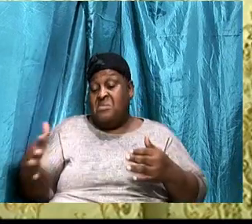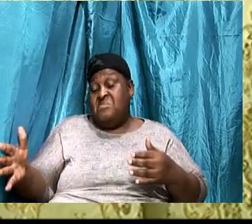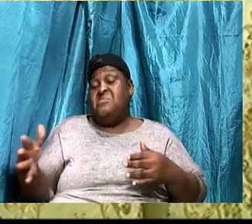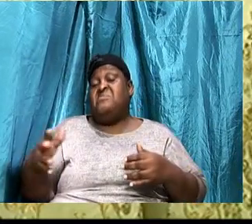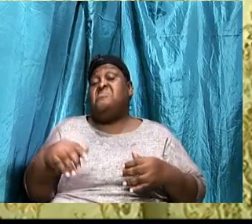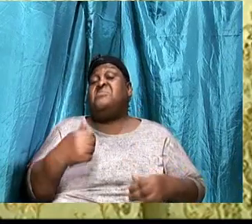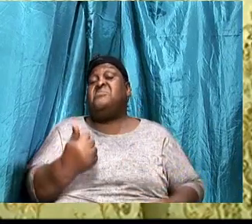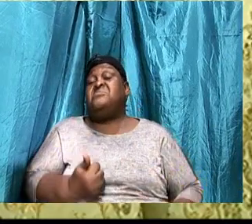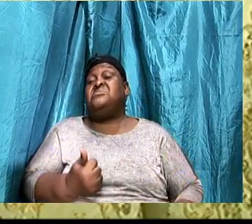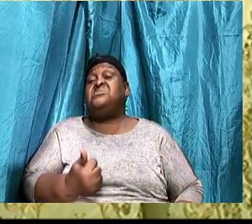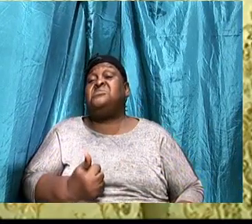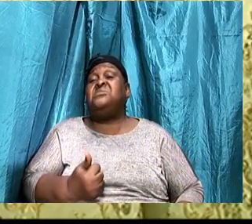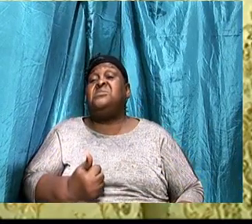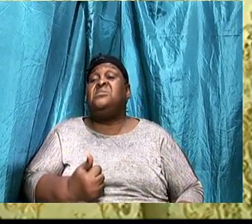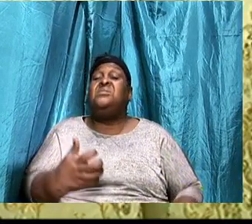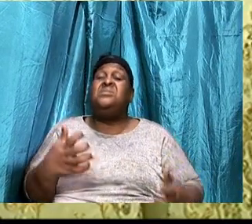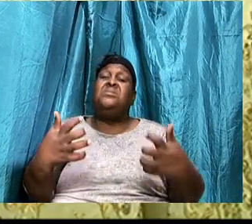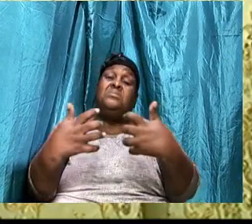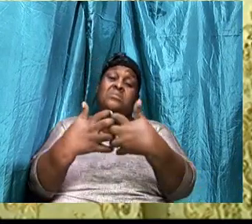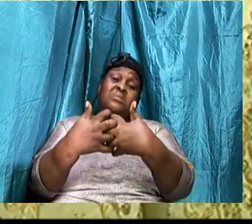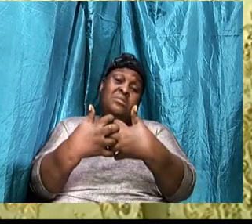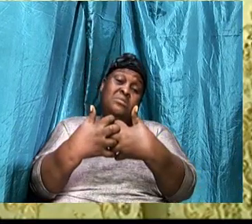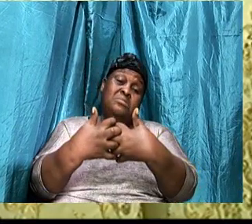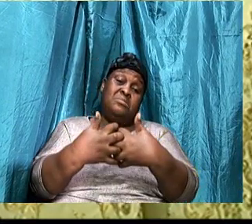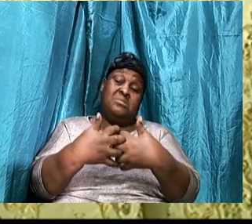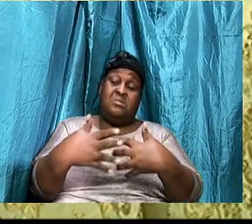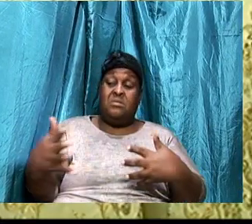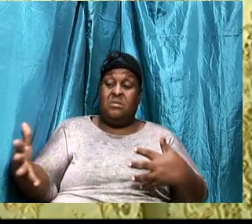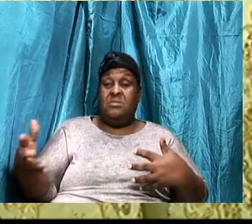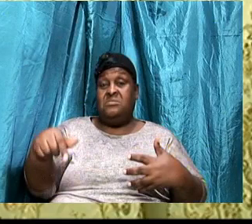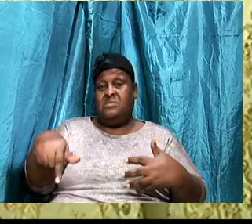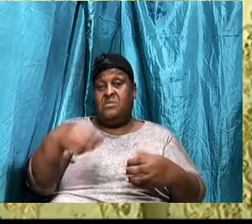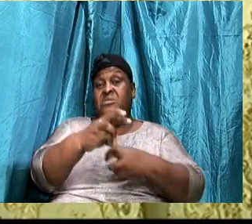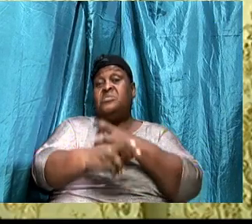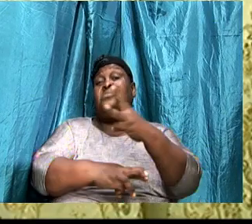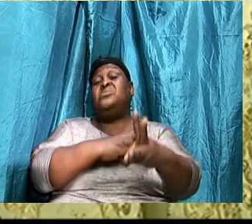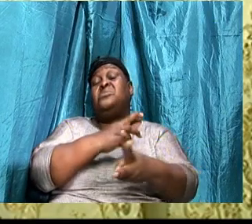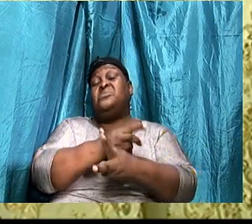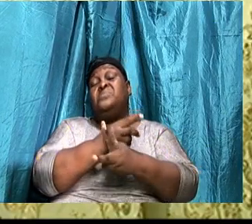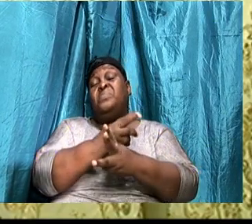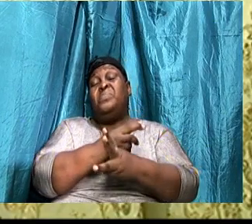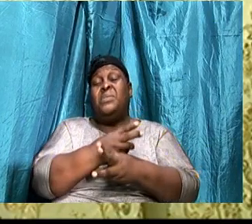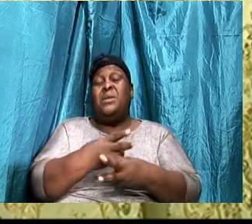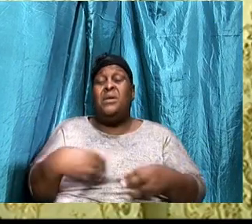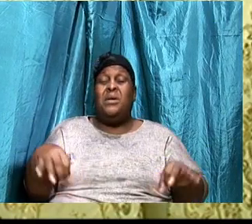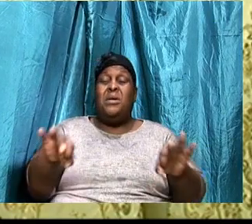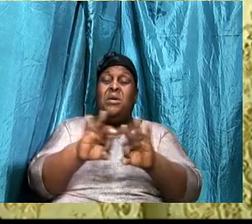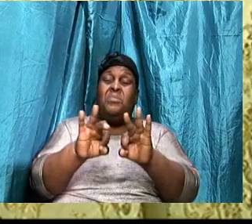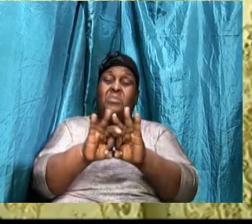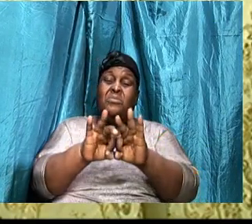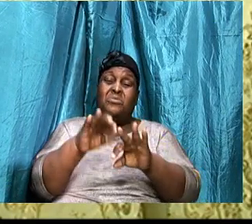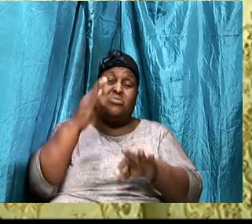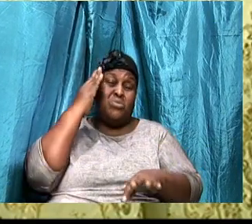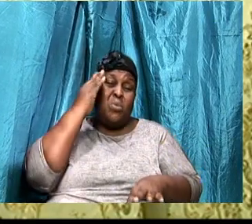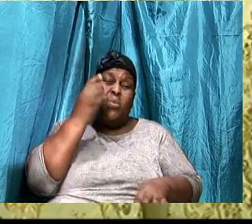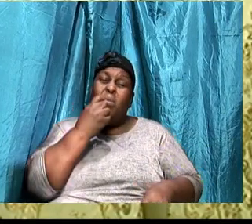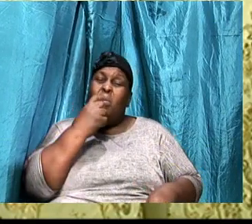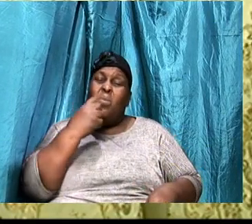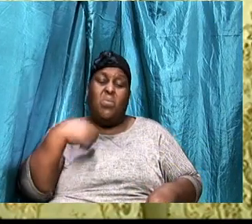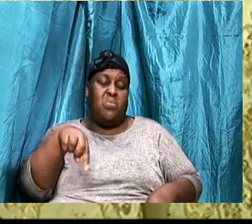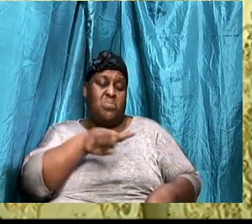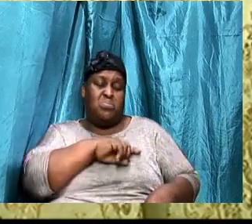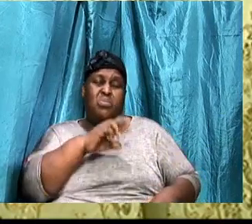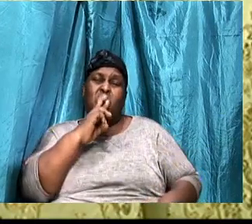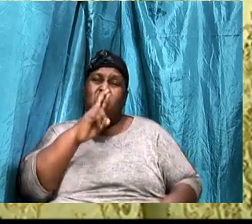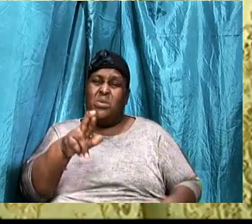are attached to the things of this world. And it's important that we know who we are. Right? So in